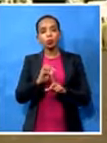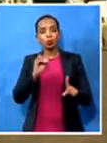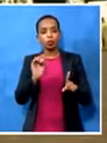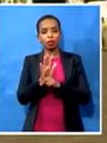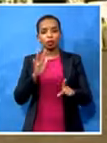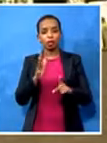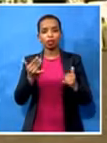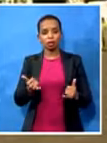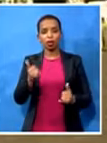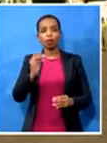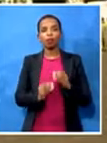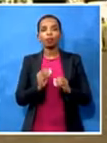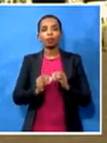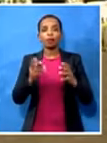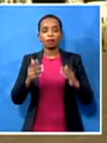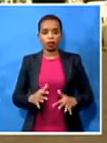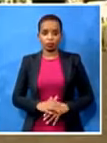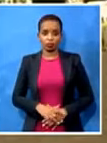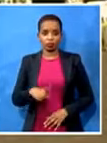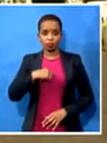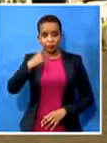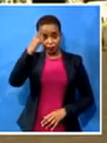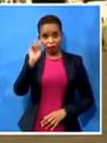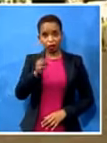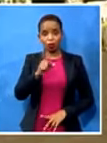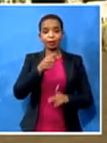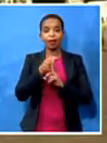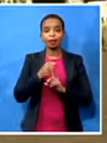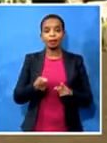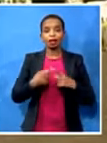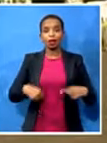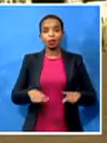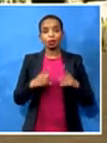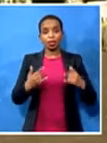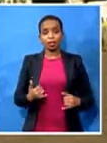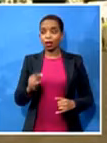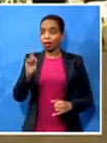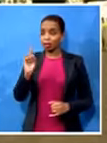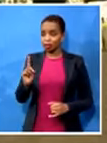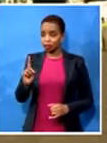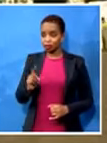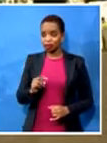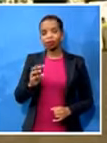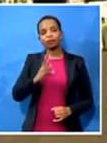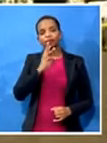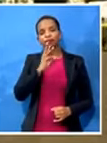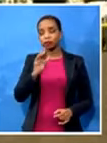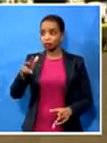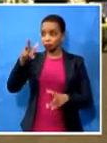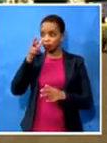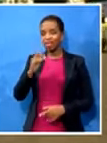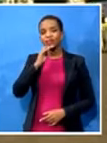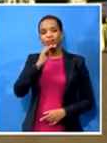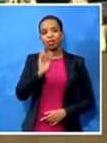campaign has become a symbol, you know, of what it means when you stand together, because you really become